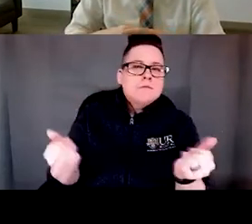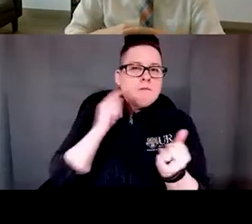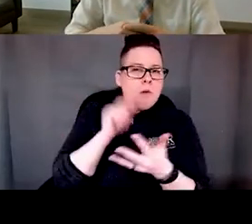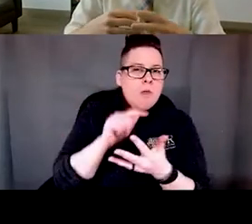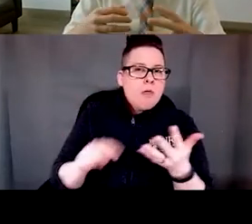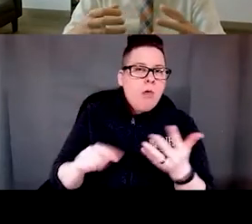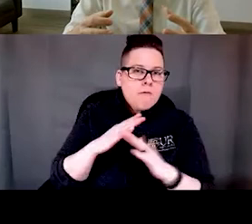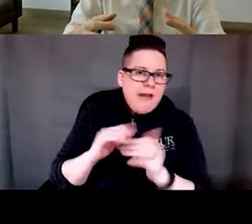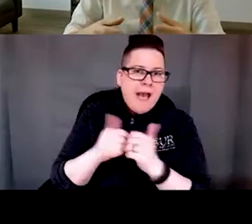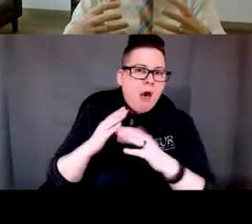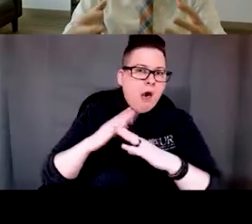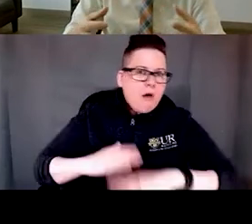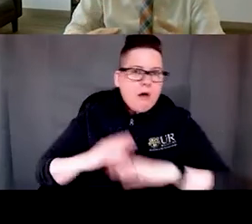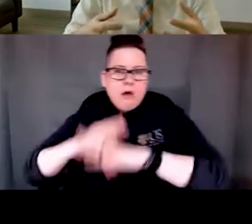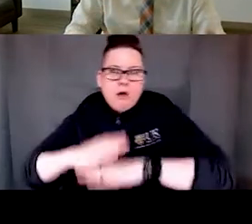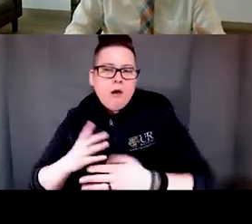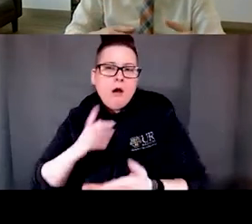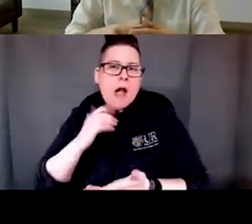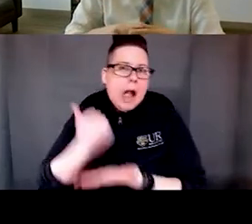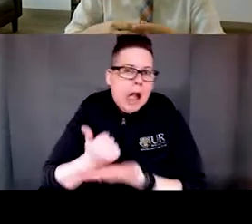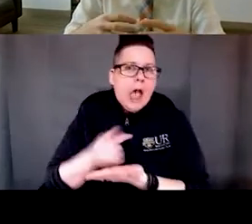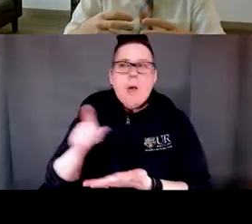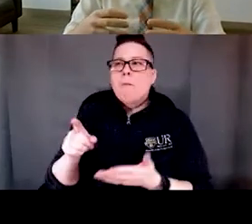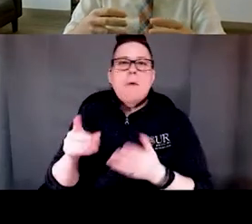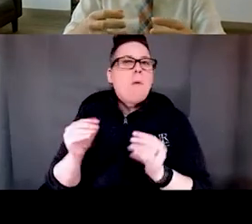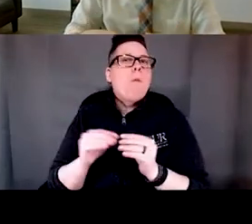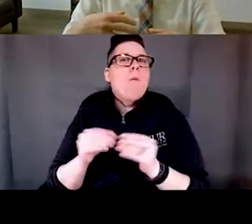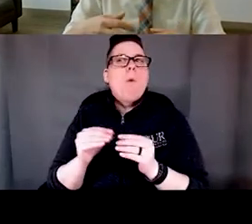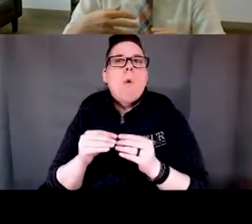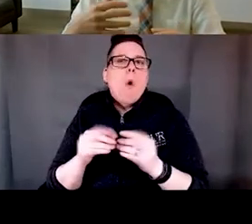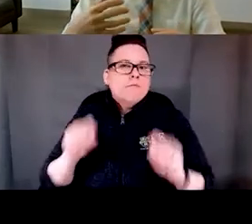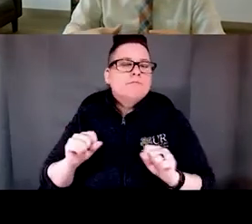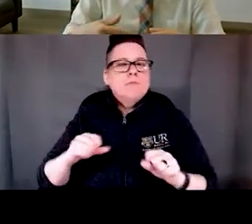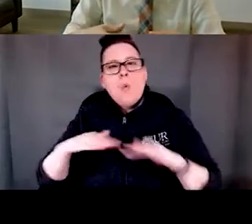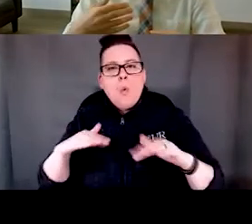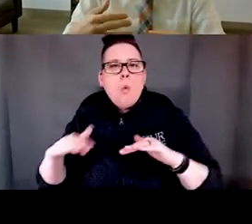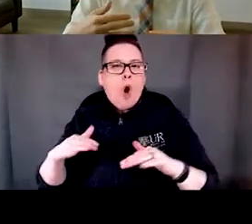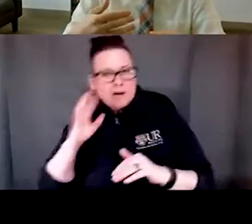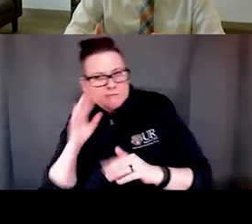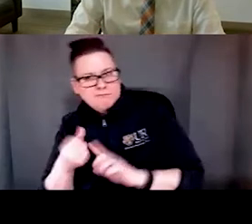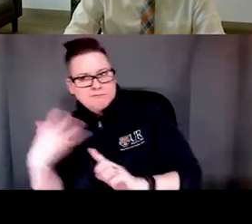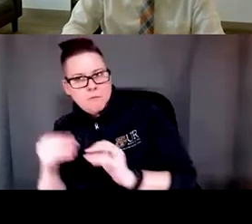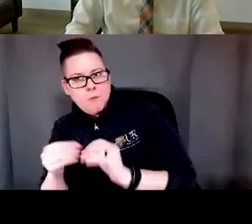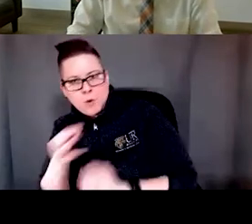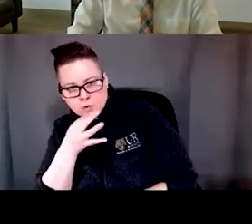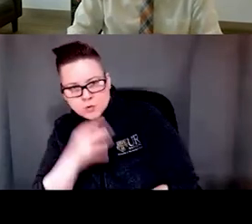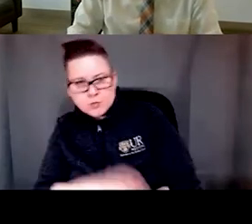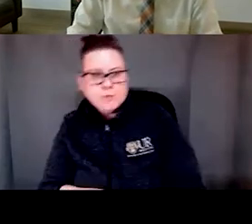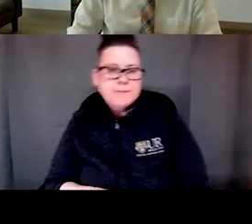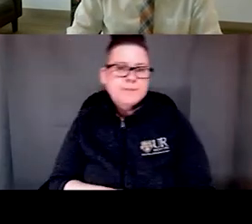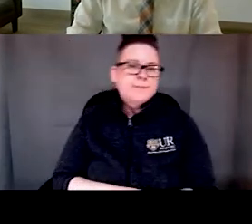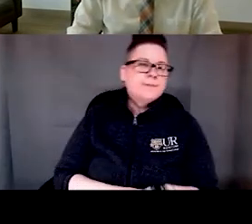walking component, which I'll detail in a second, and then to come up with ideas as to how they can overcome that.